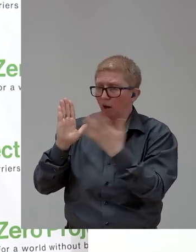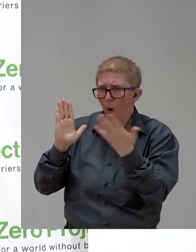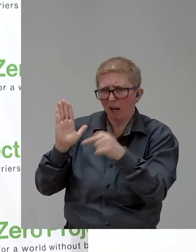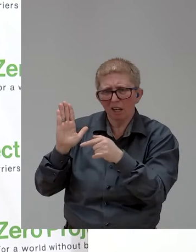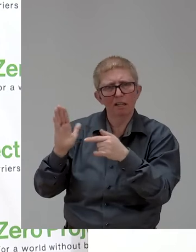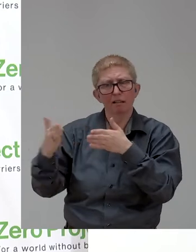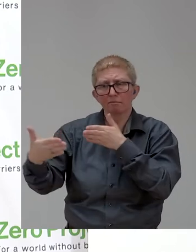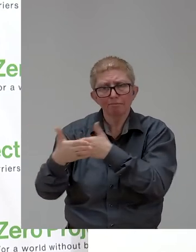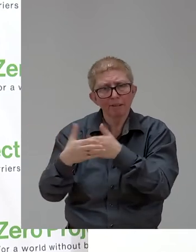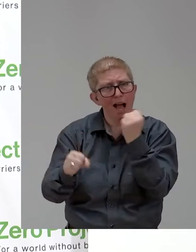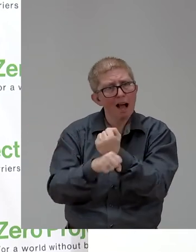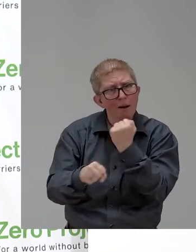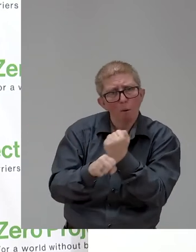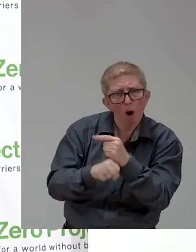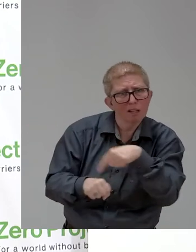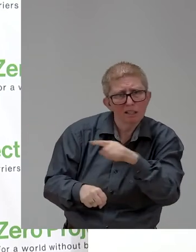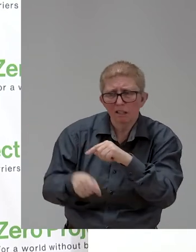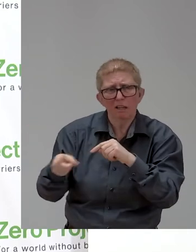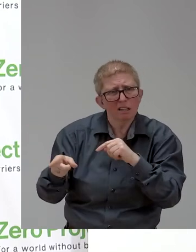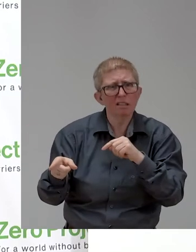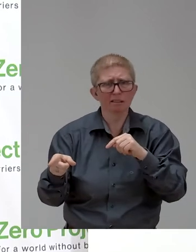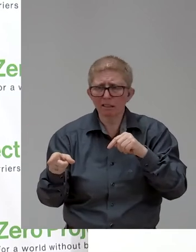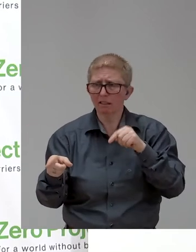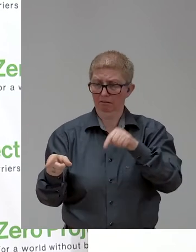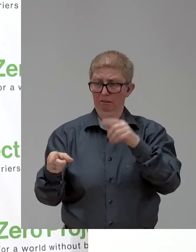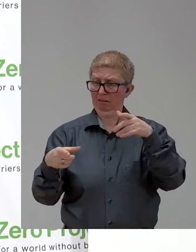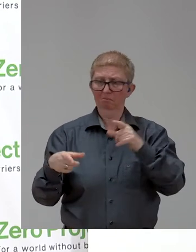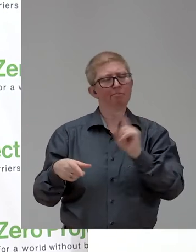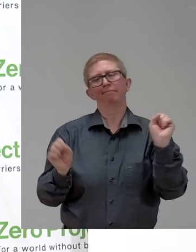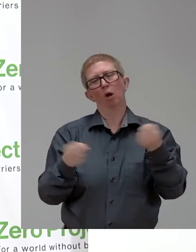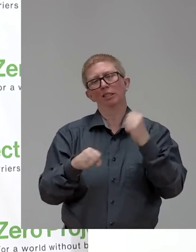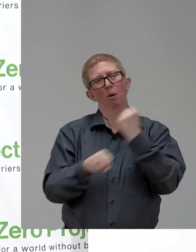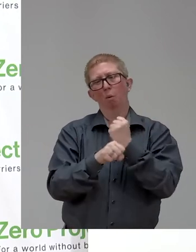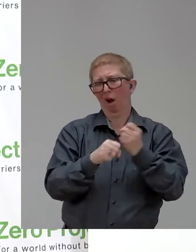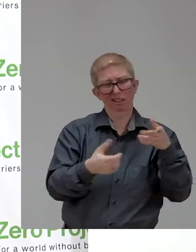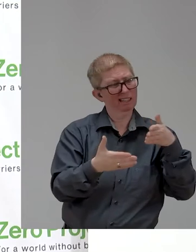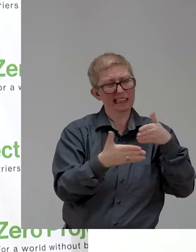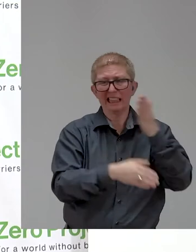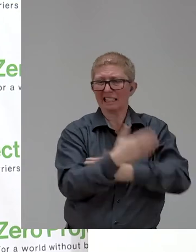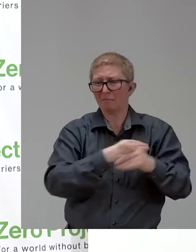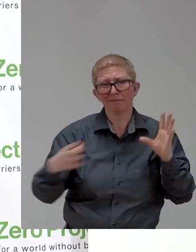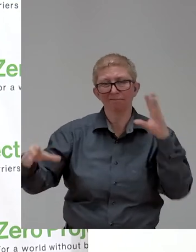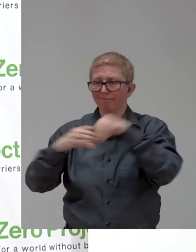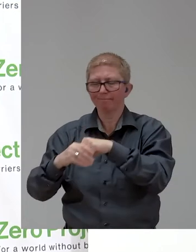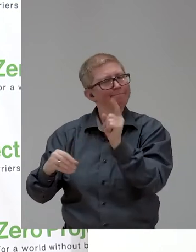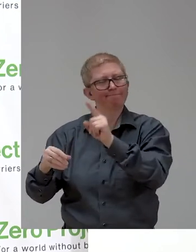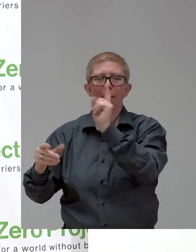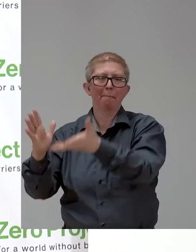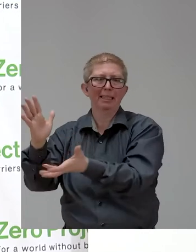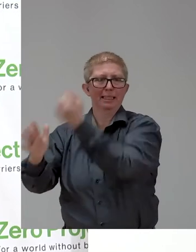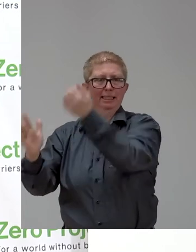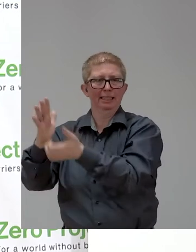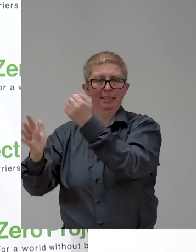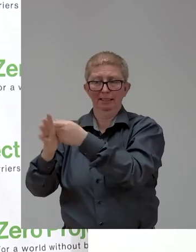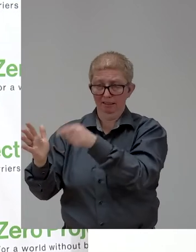that has to be changed. So it's a legal barrier still after 10 years after the UN convention. The second